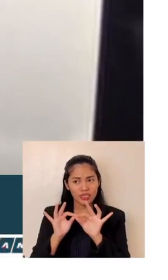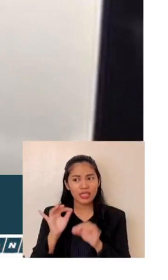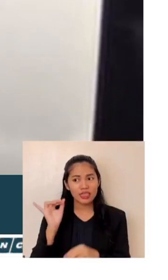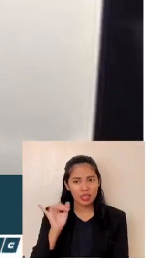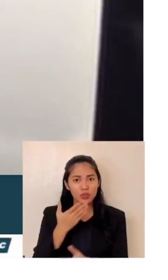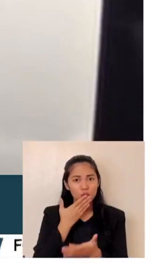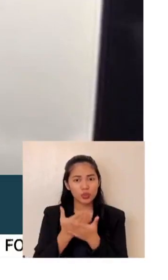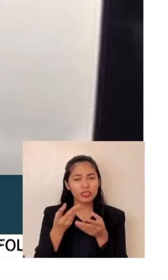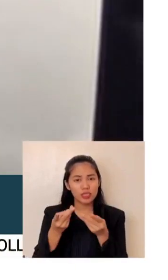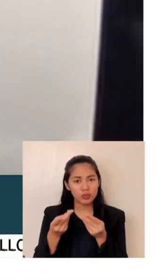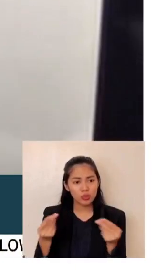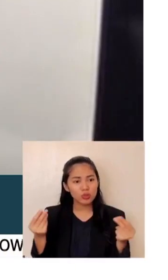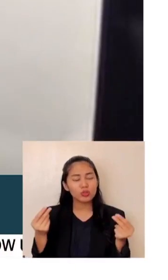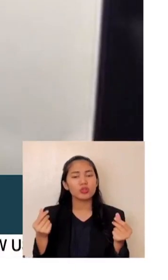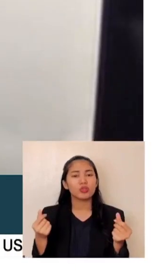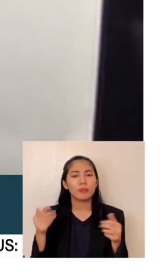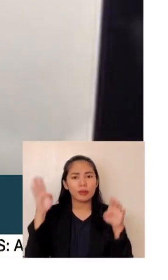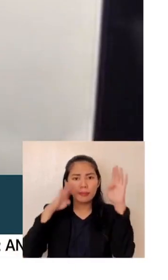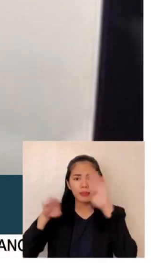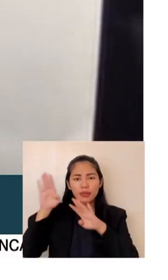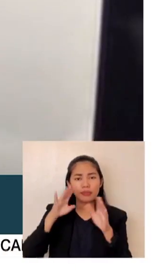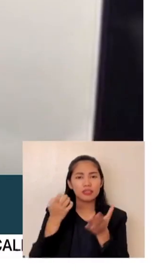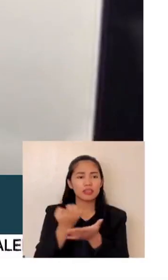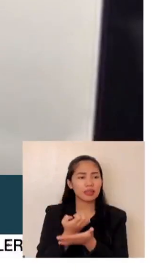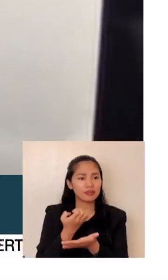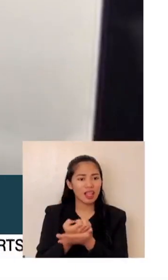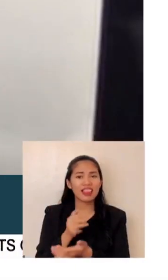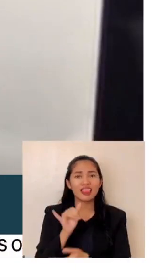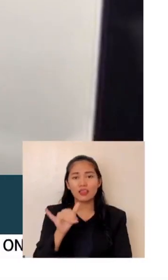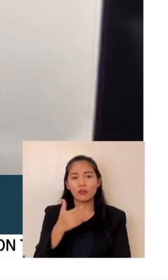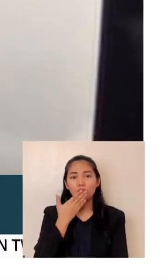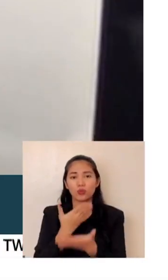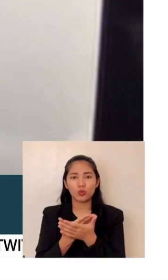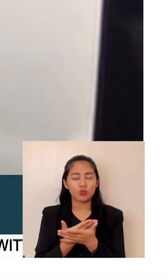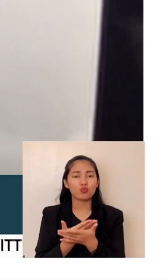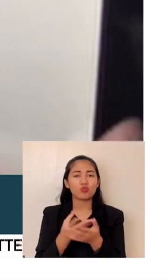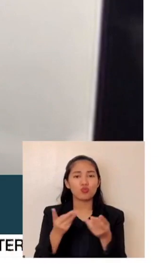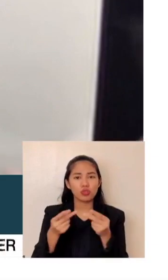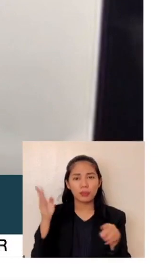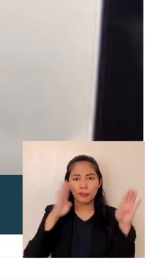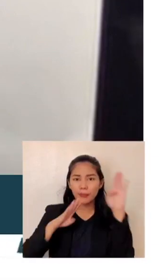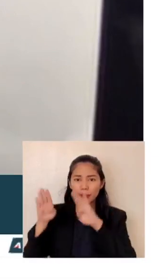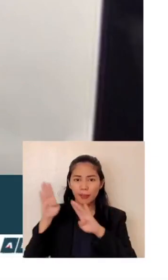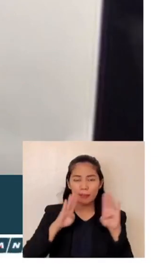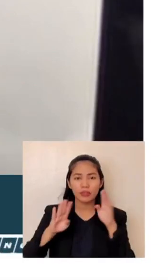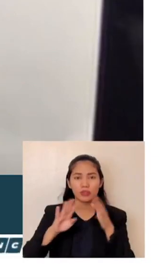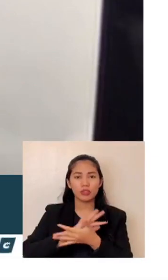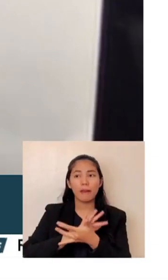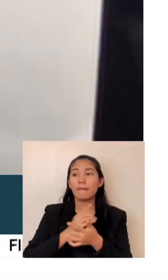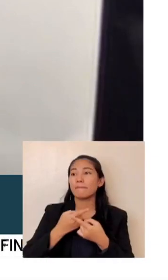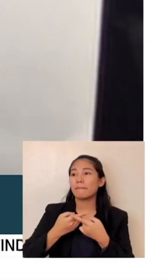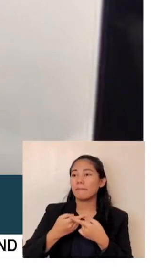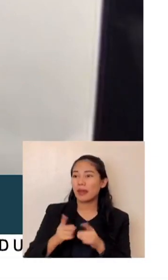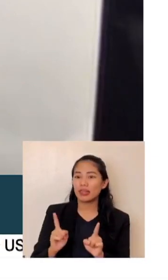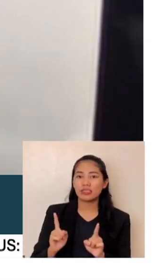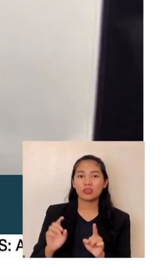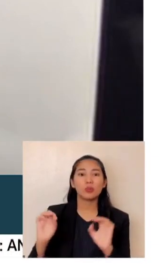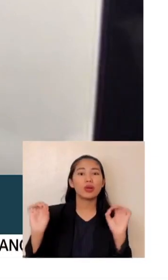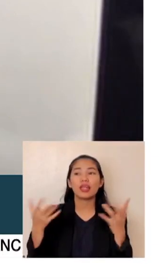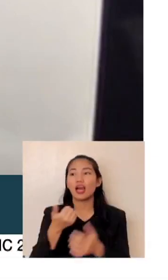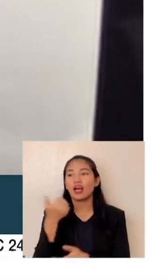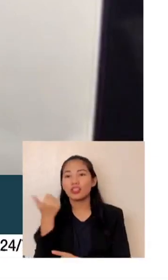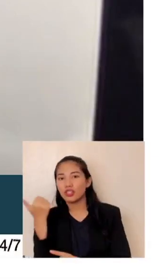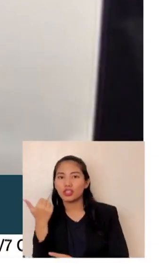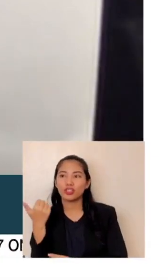to economy, the solution to your pandemic. It is there, but no one except himself has told